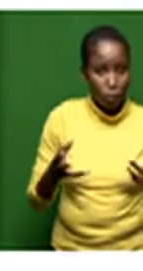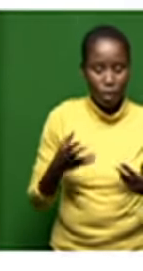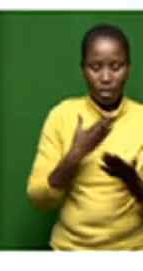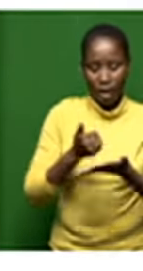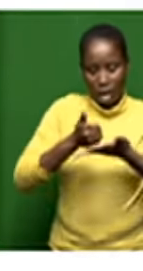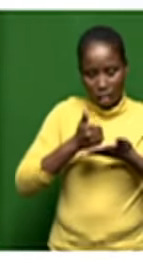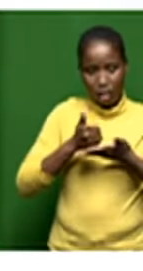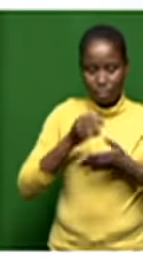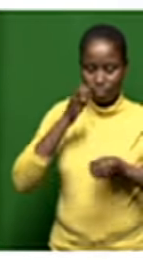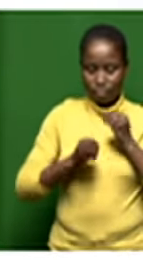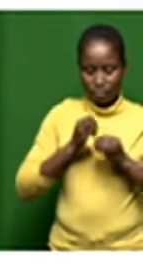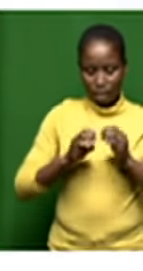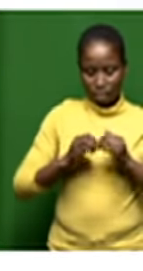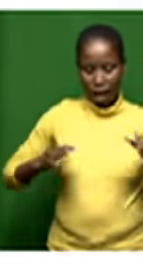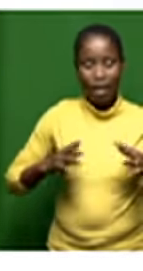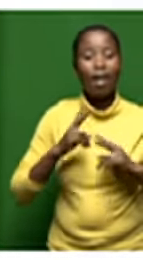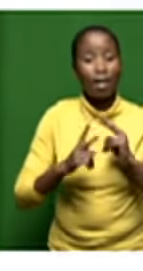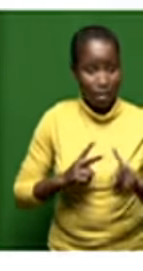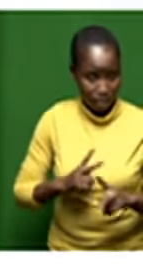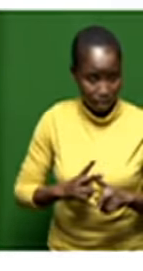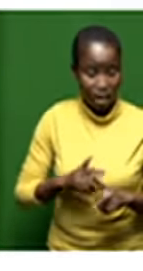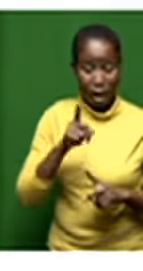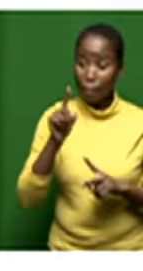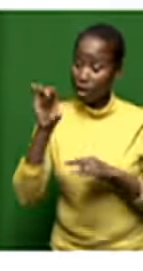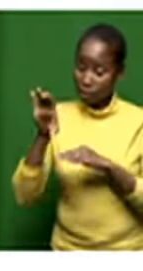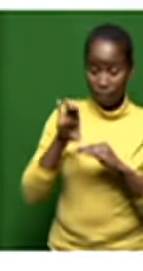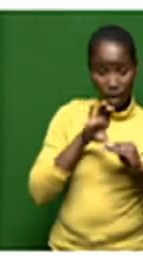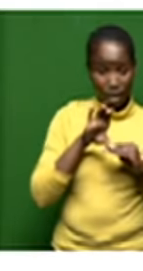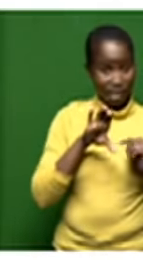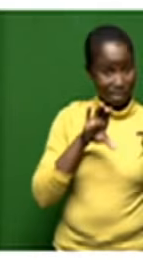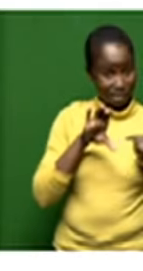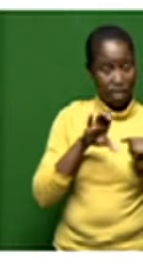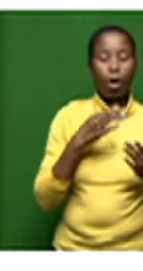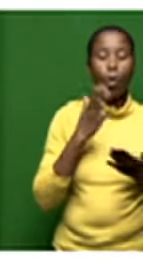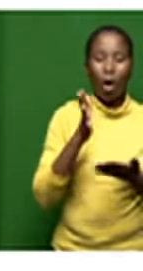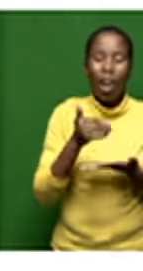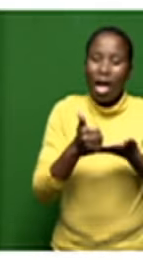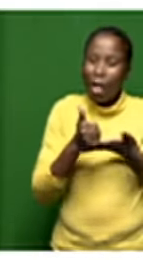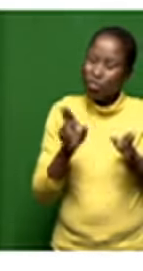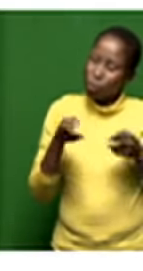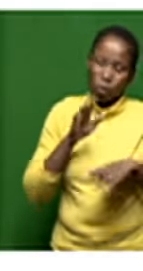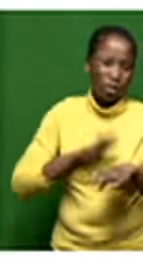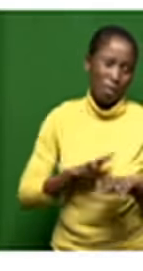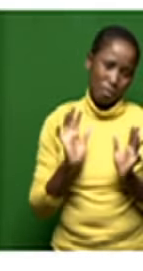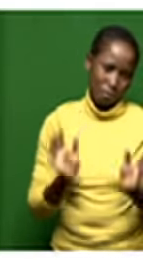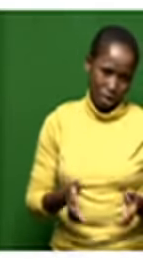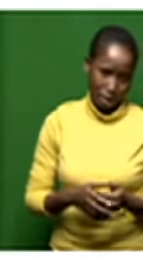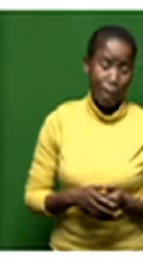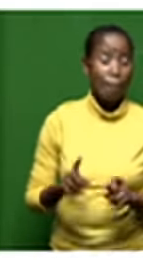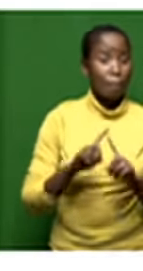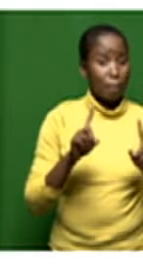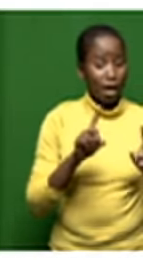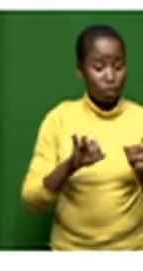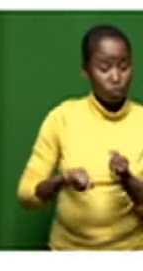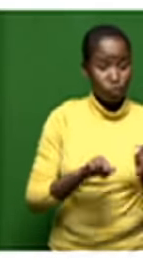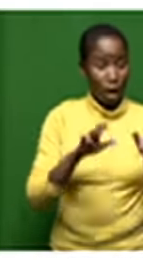and however this working capital will only carry us as far as short term the role of a strategic equity